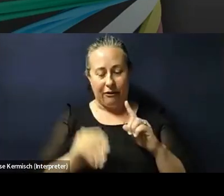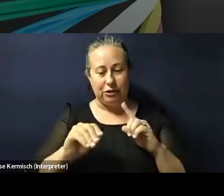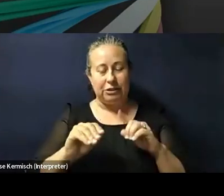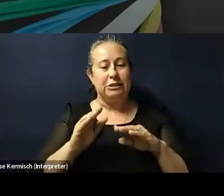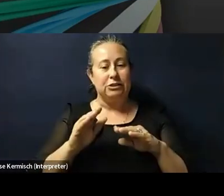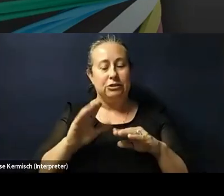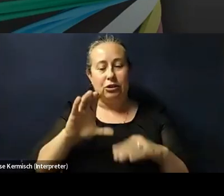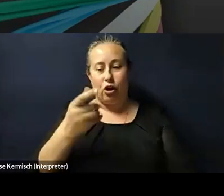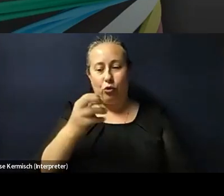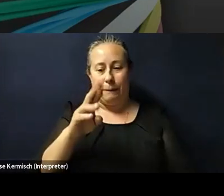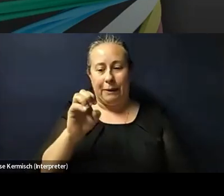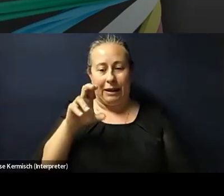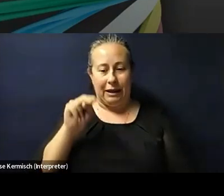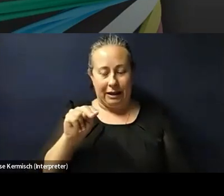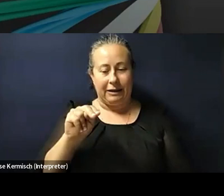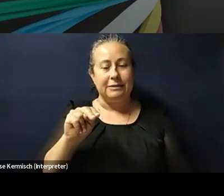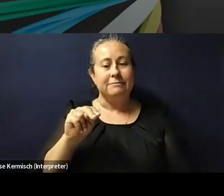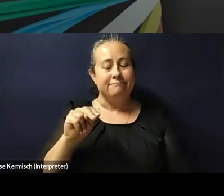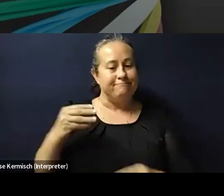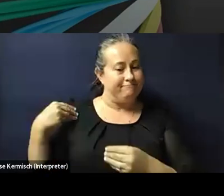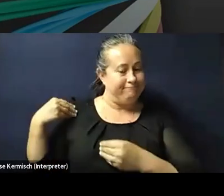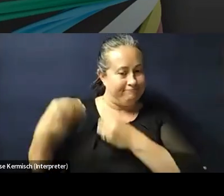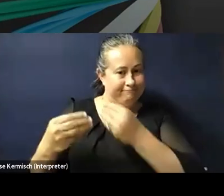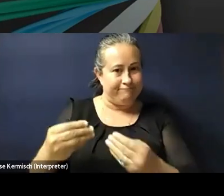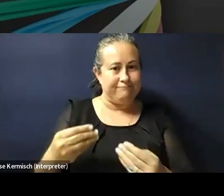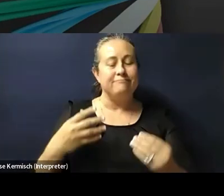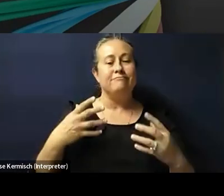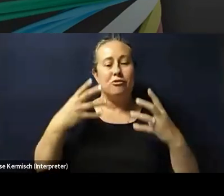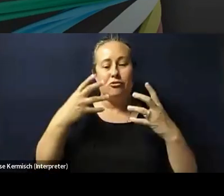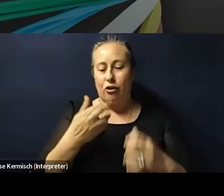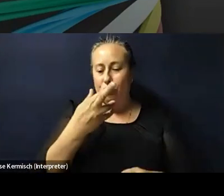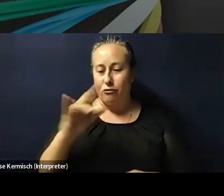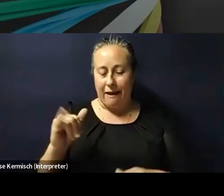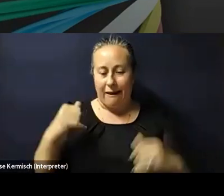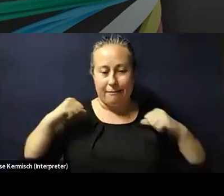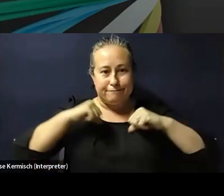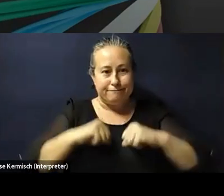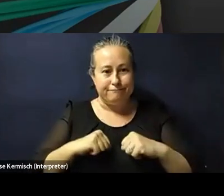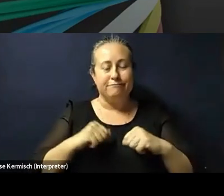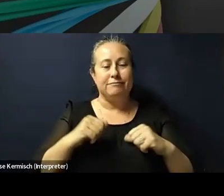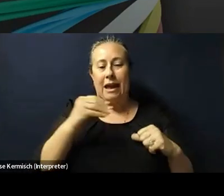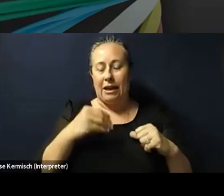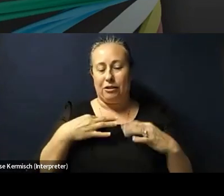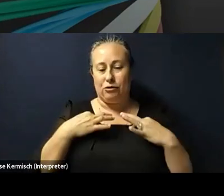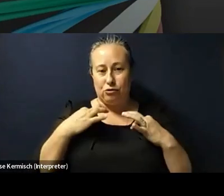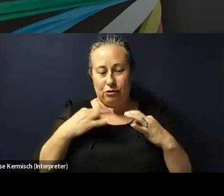heritage, wearing a blue shirt, a dark grey jacket, and have a blank background.